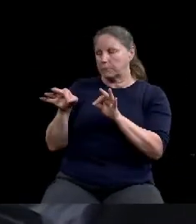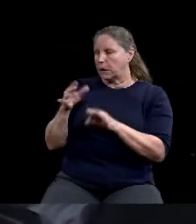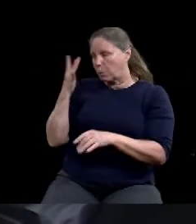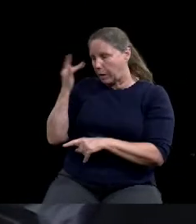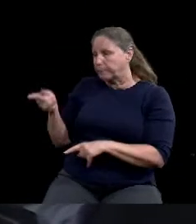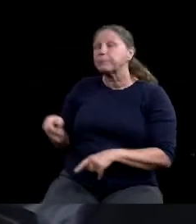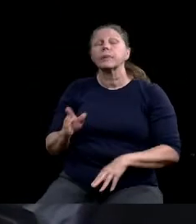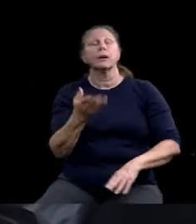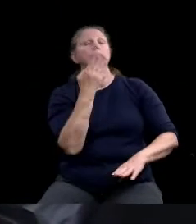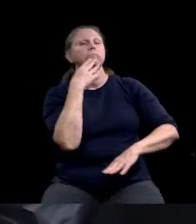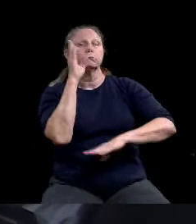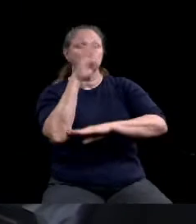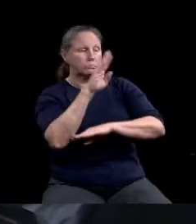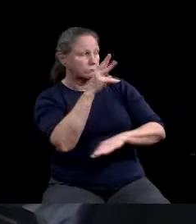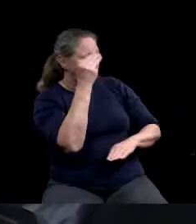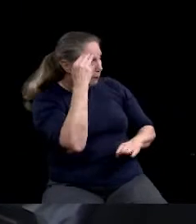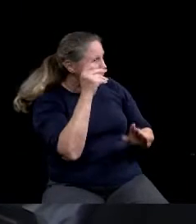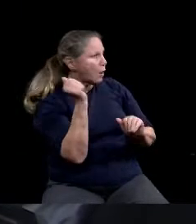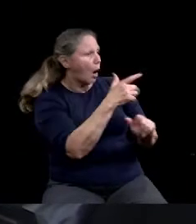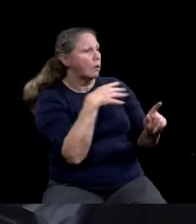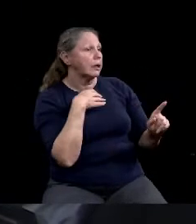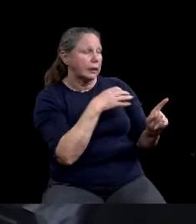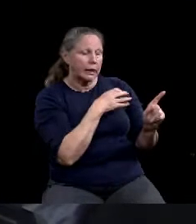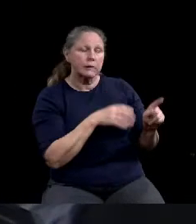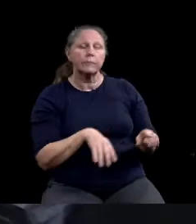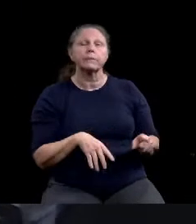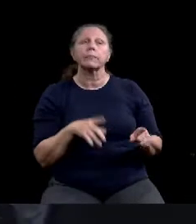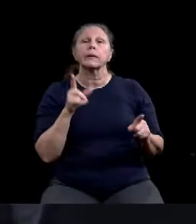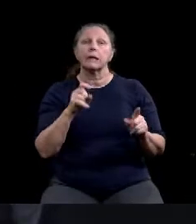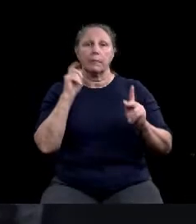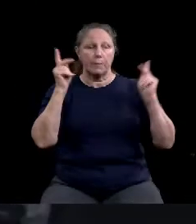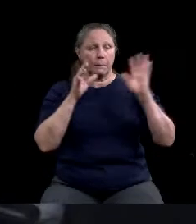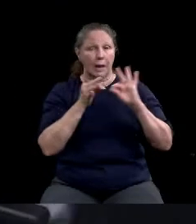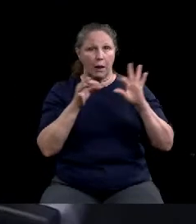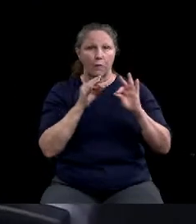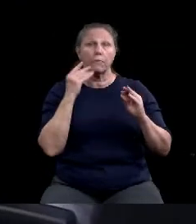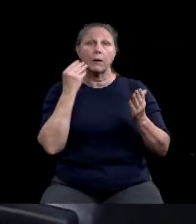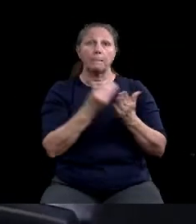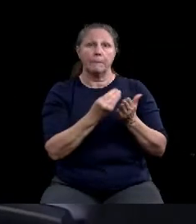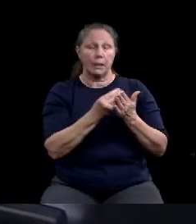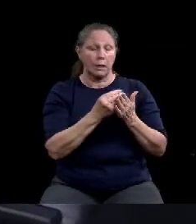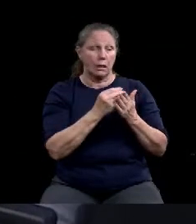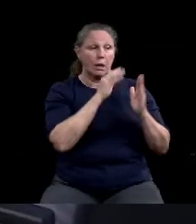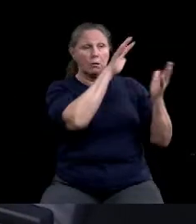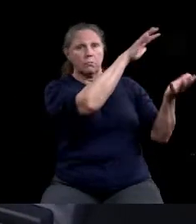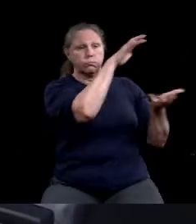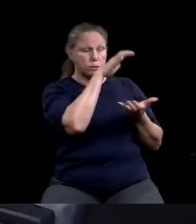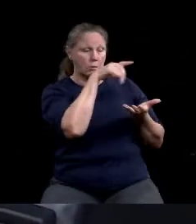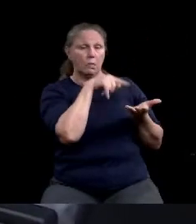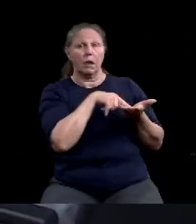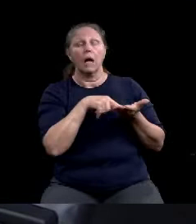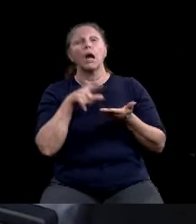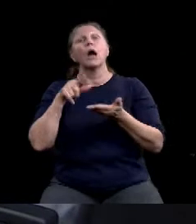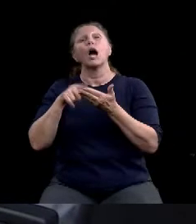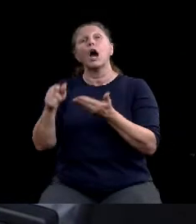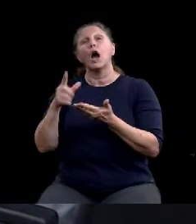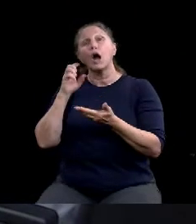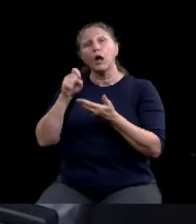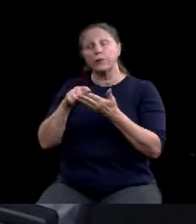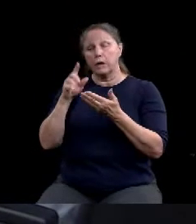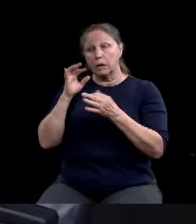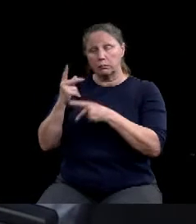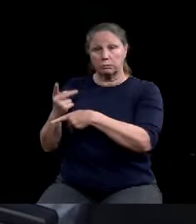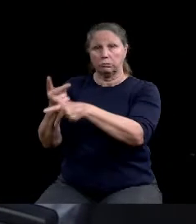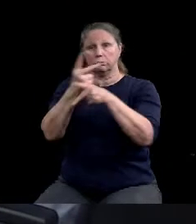This is a public hearing to receive comments on an amendment to the consolidated plan for 2019 through 2023